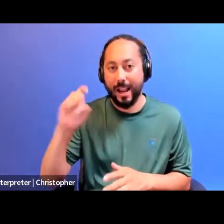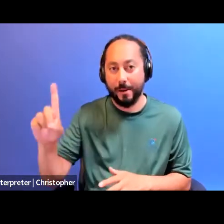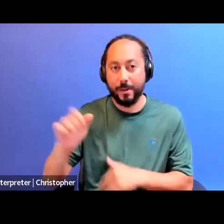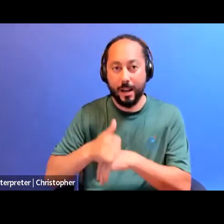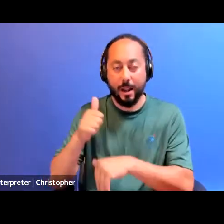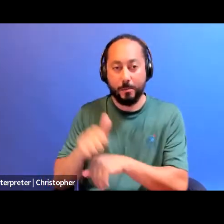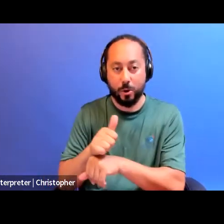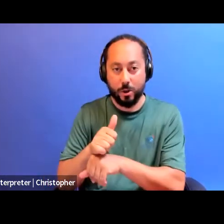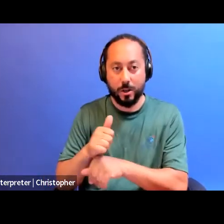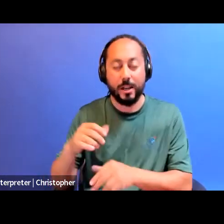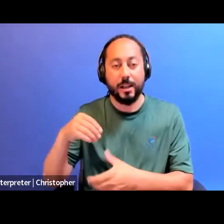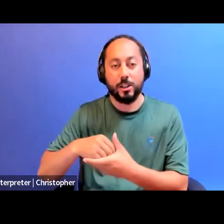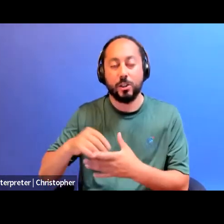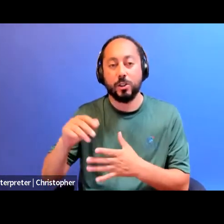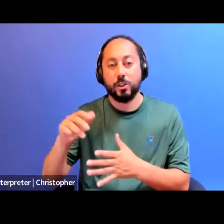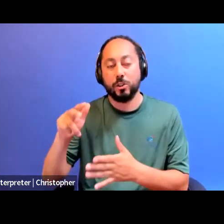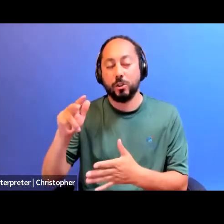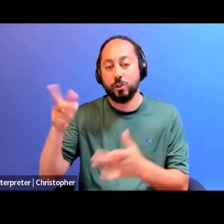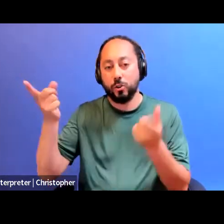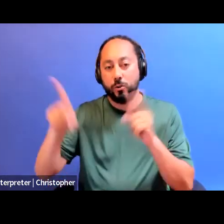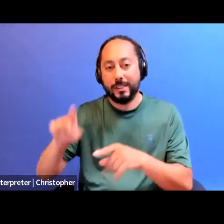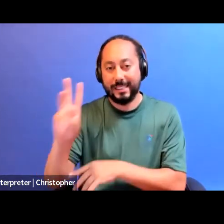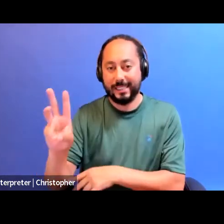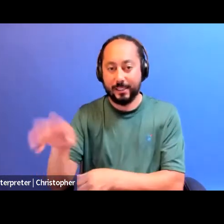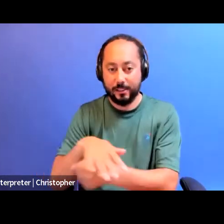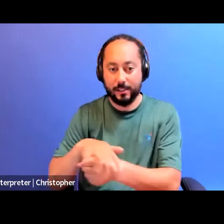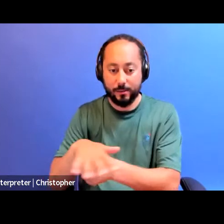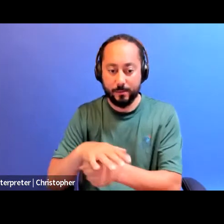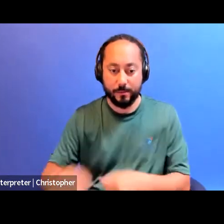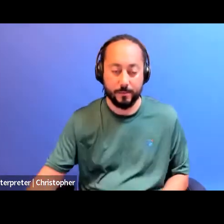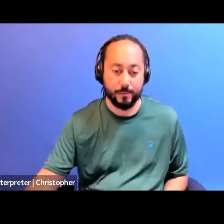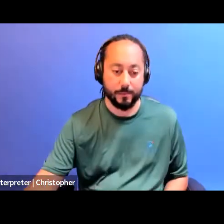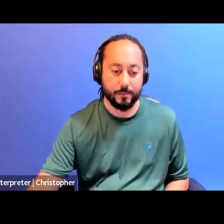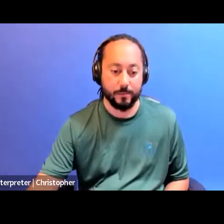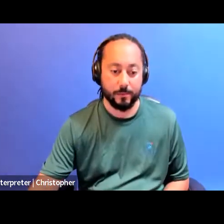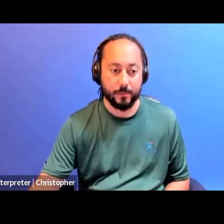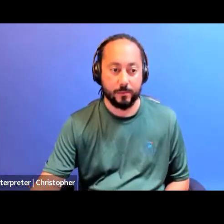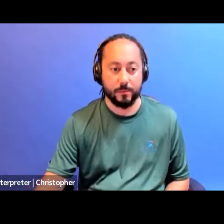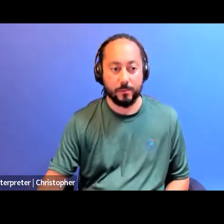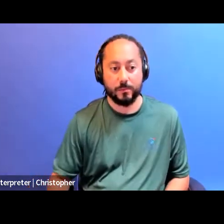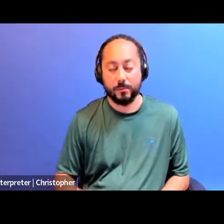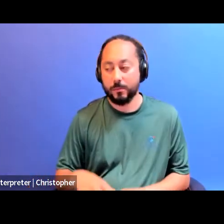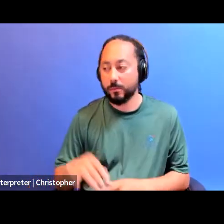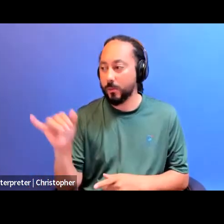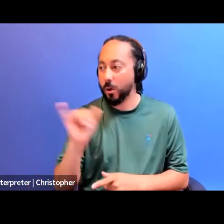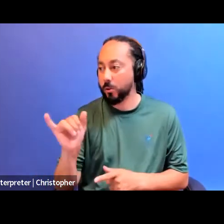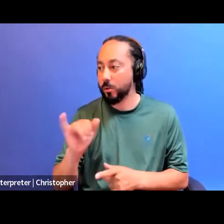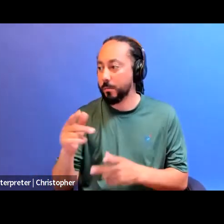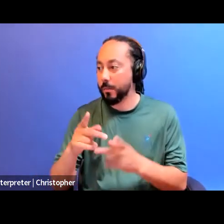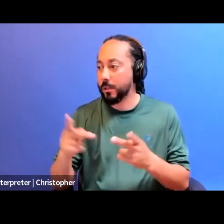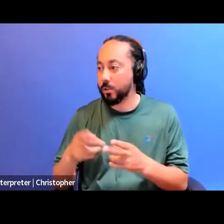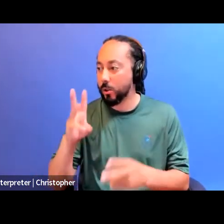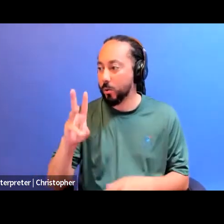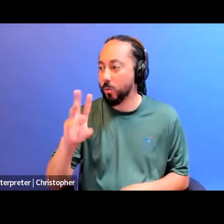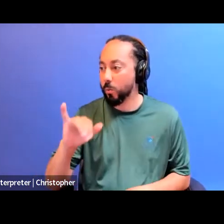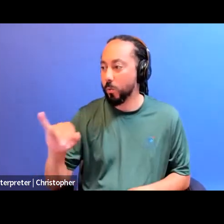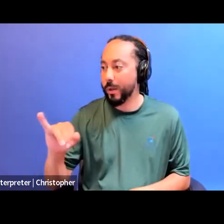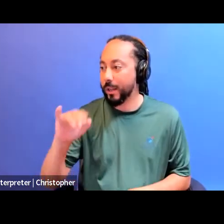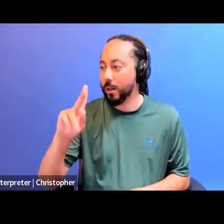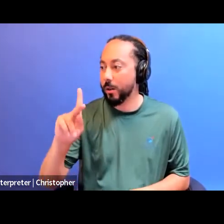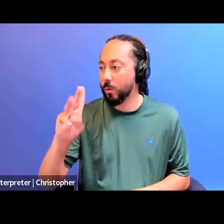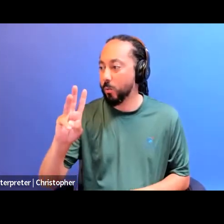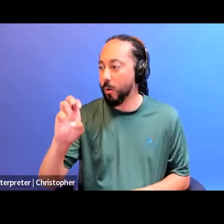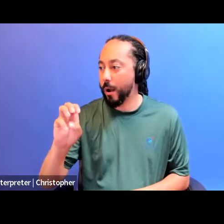And also I'm from a place called Wakwemekong Unceded First Nation, which is